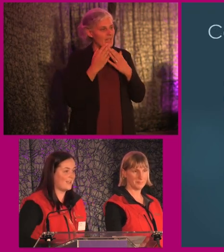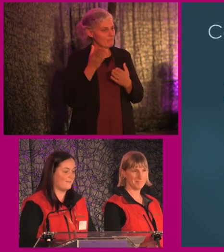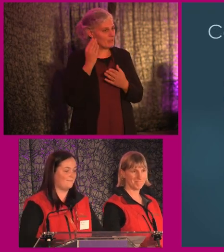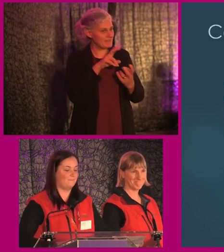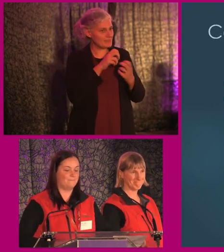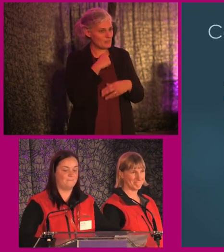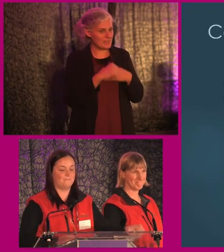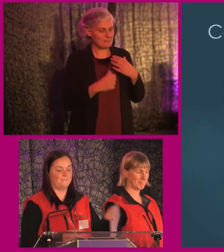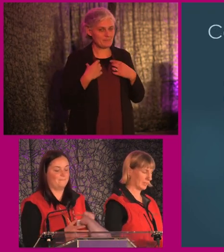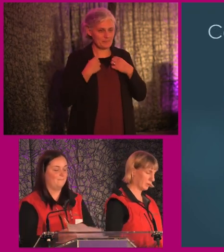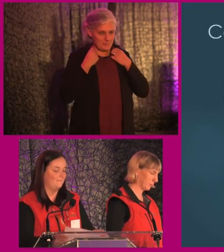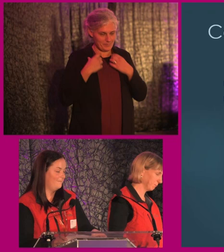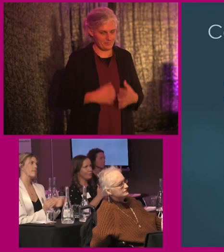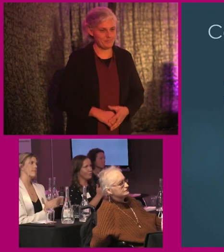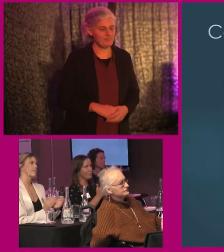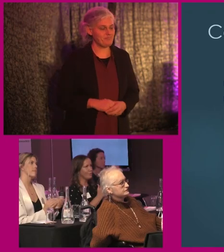to us today.